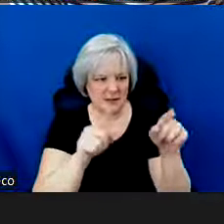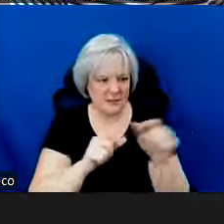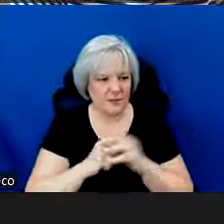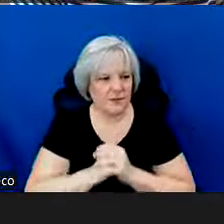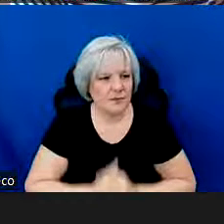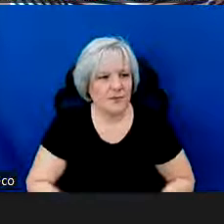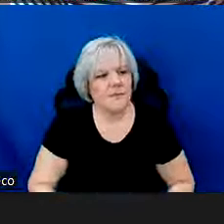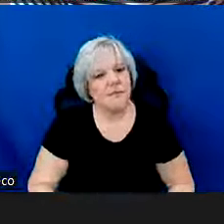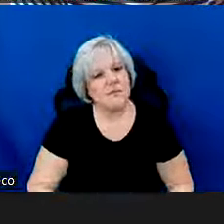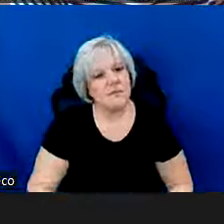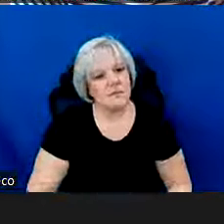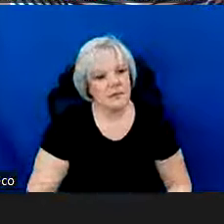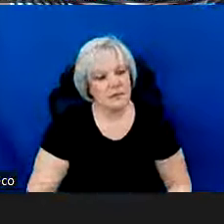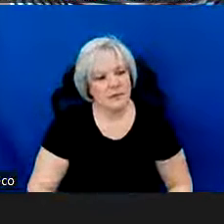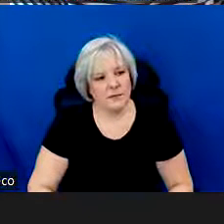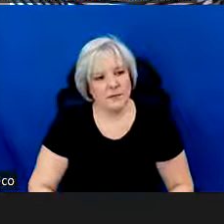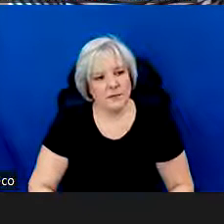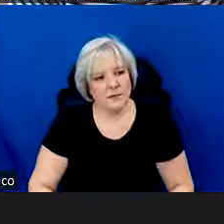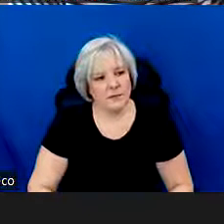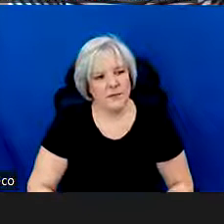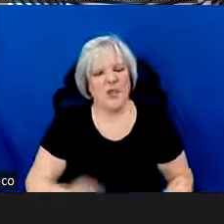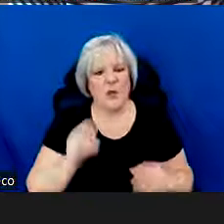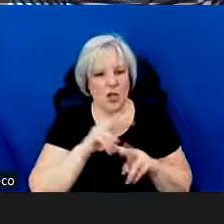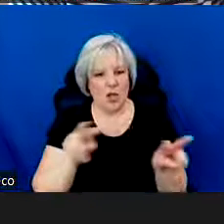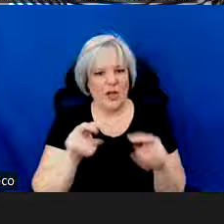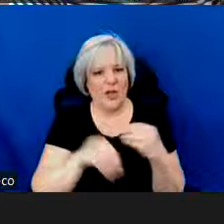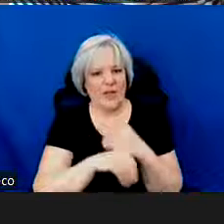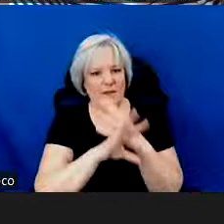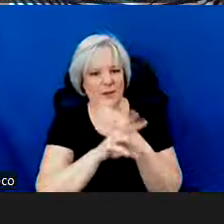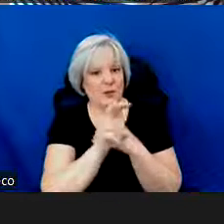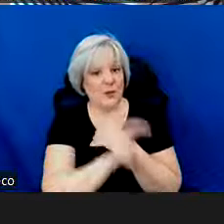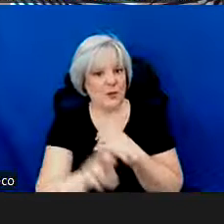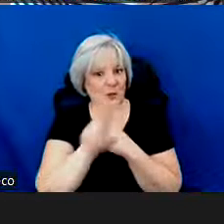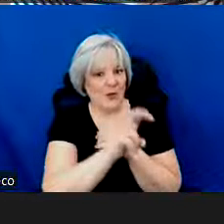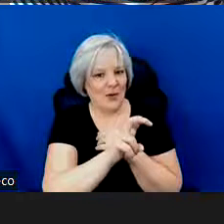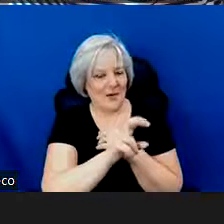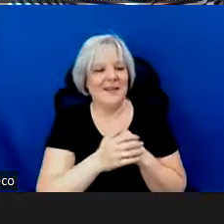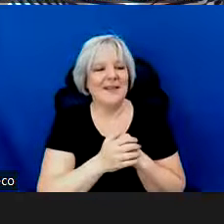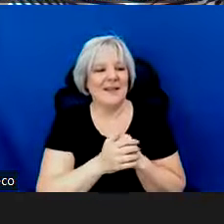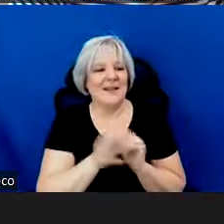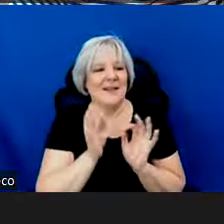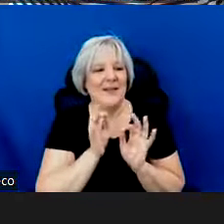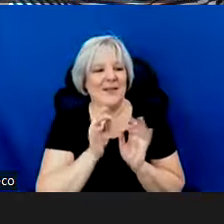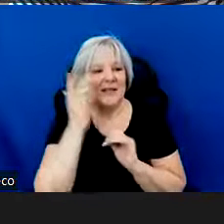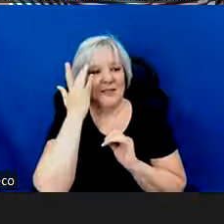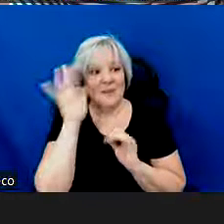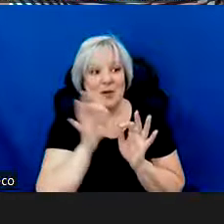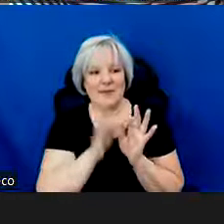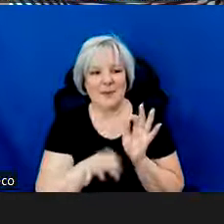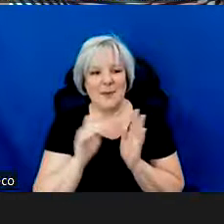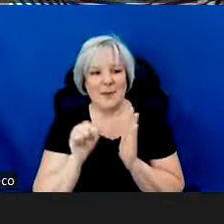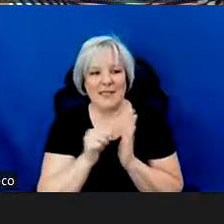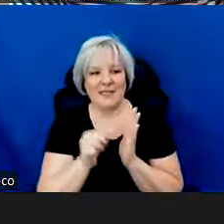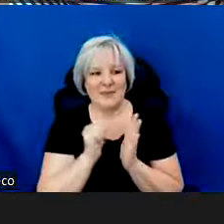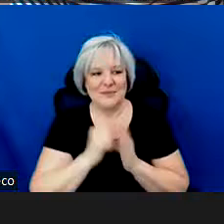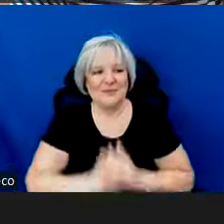our virtual tour of the Smart Simple page. Sorry